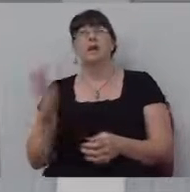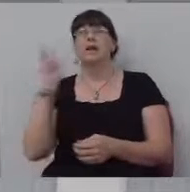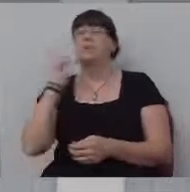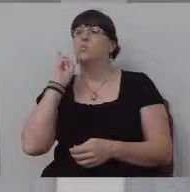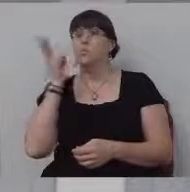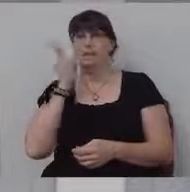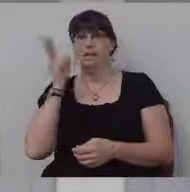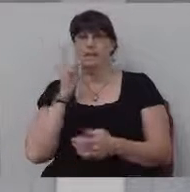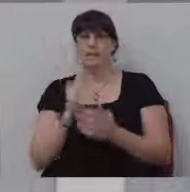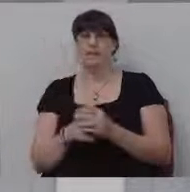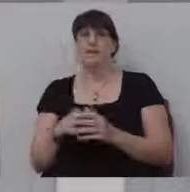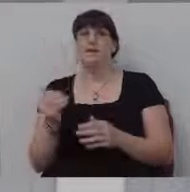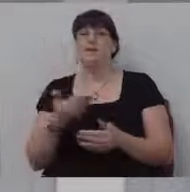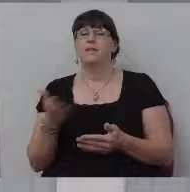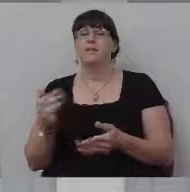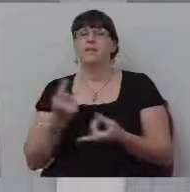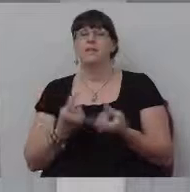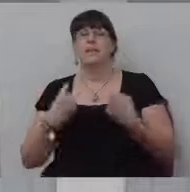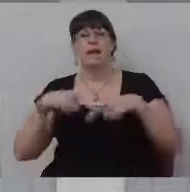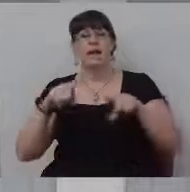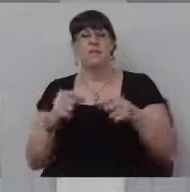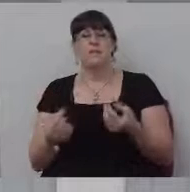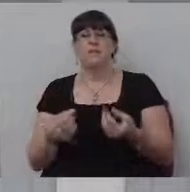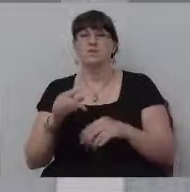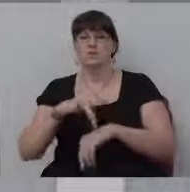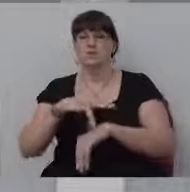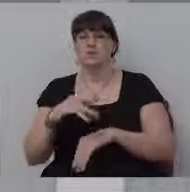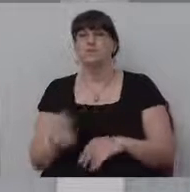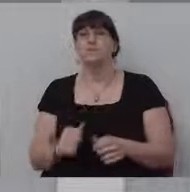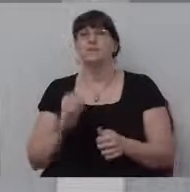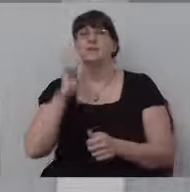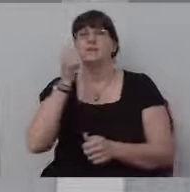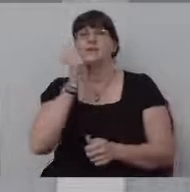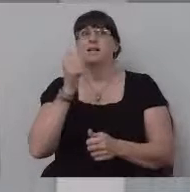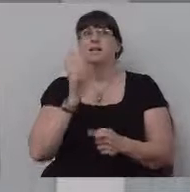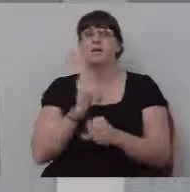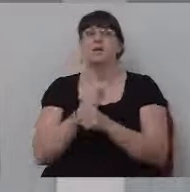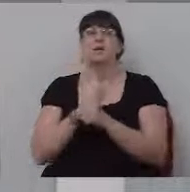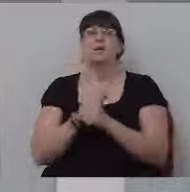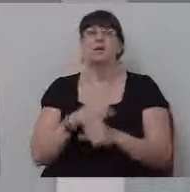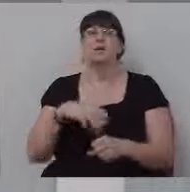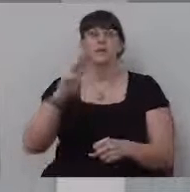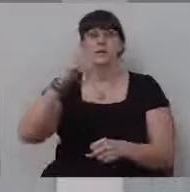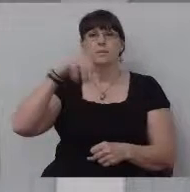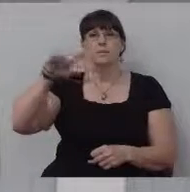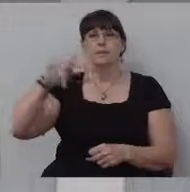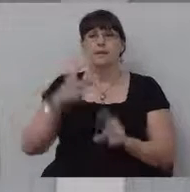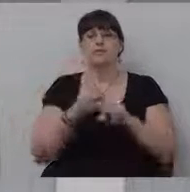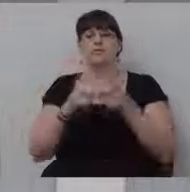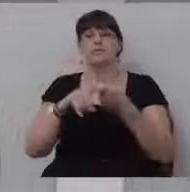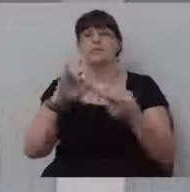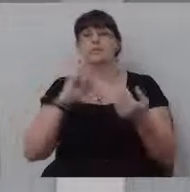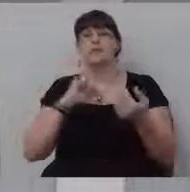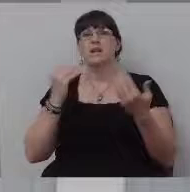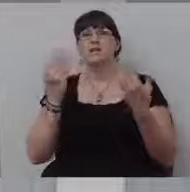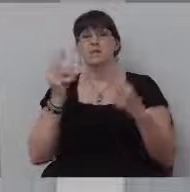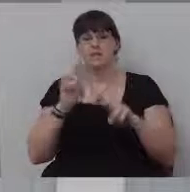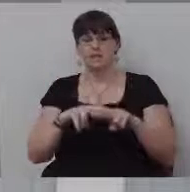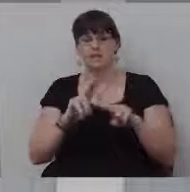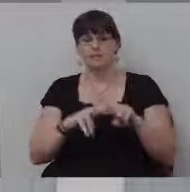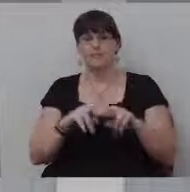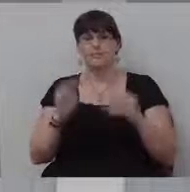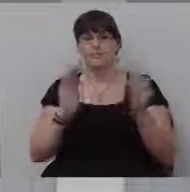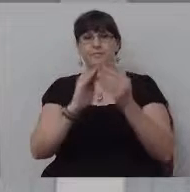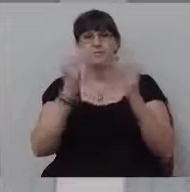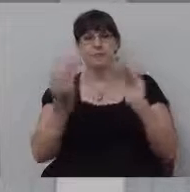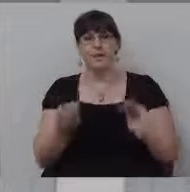just the things that happened early on. Every day at work, Mike Riggs and I, we would sit down, and we called it an eatin' shack, and we'd sit down in the eatin' shack